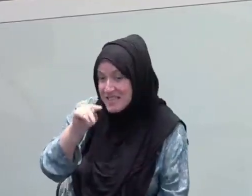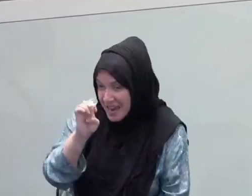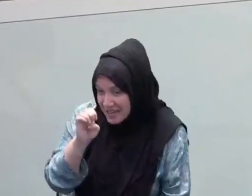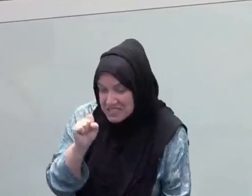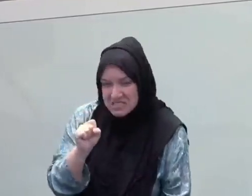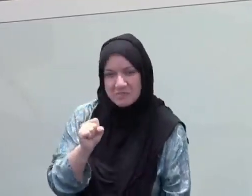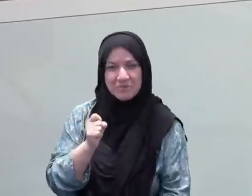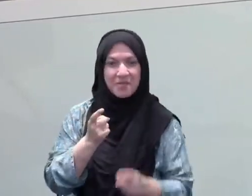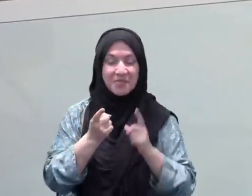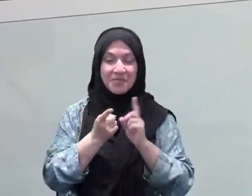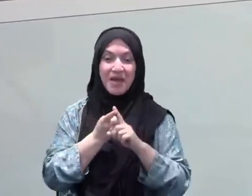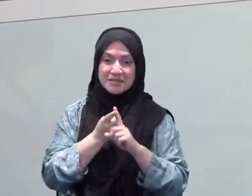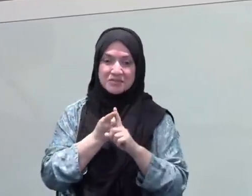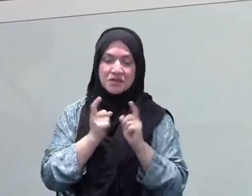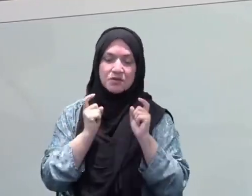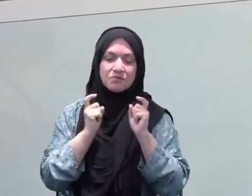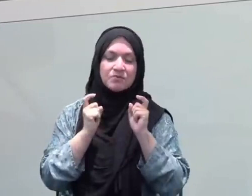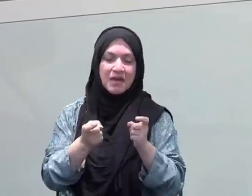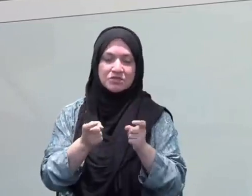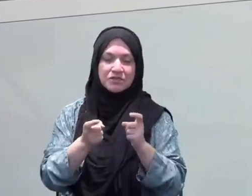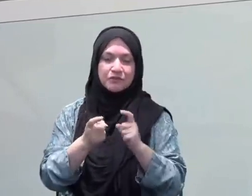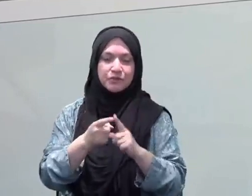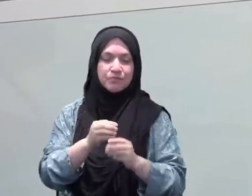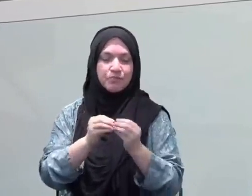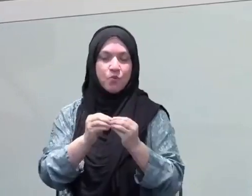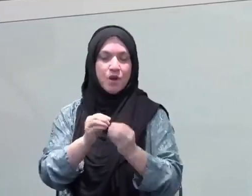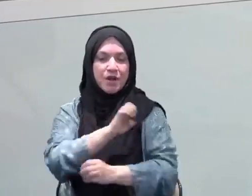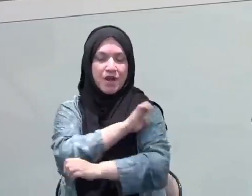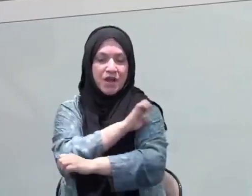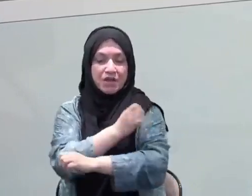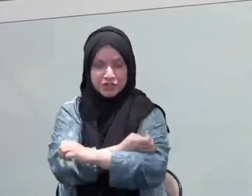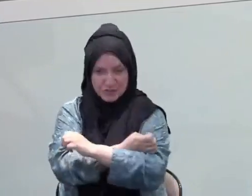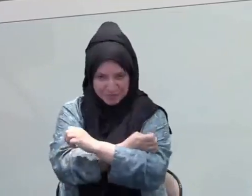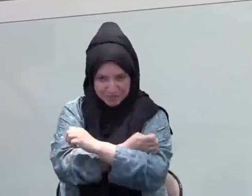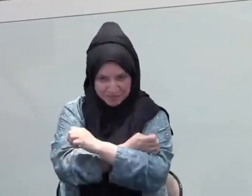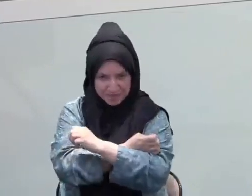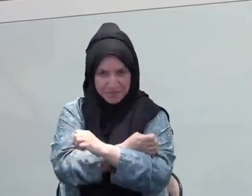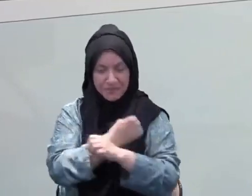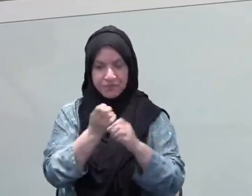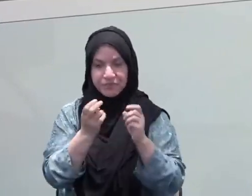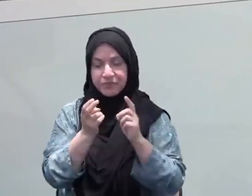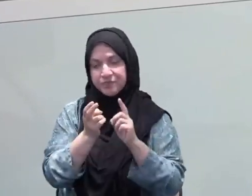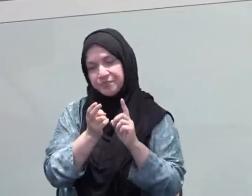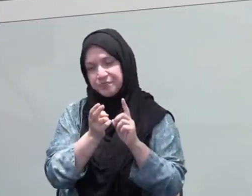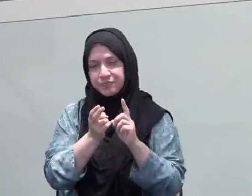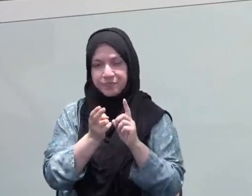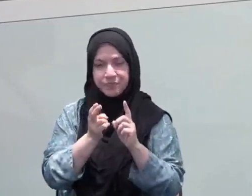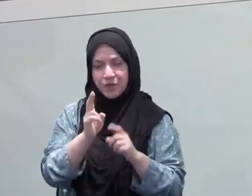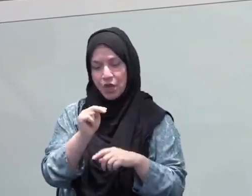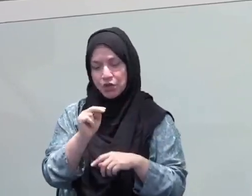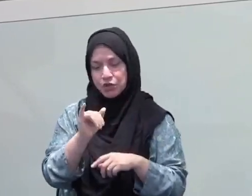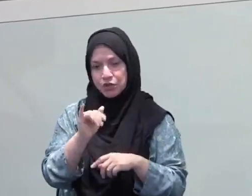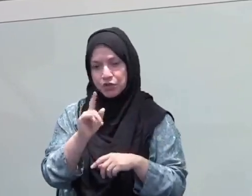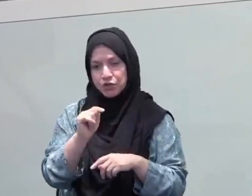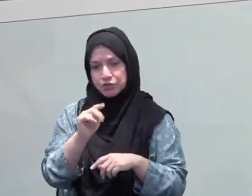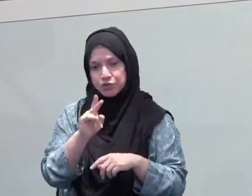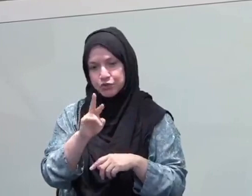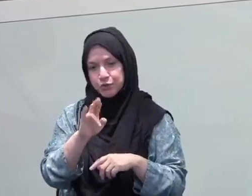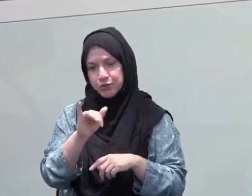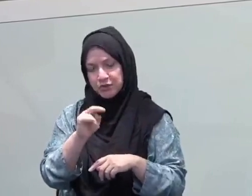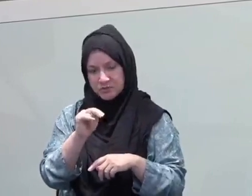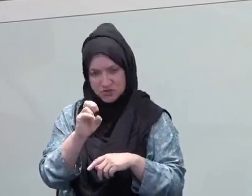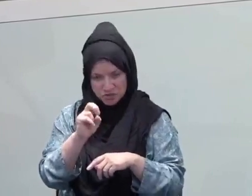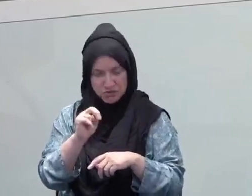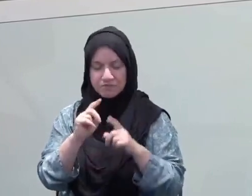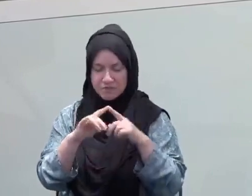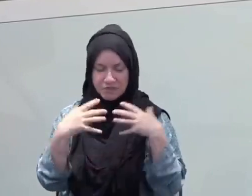from Allah subhanahu wa ta'ala because your nafs, your soul, is that racehorse for Ramadan. So be very intentional even about that because